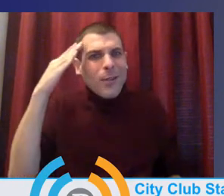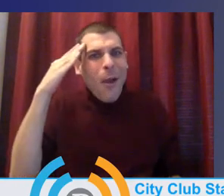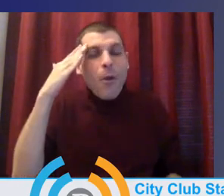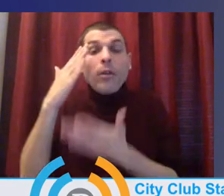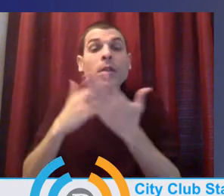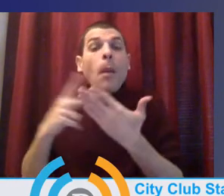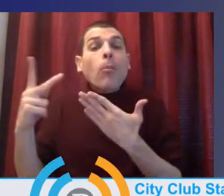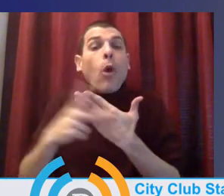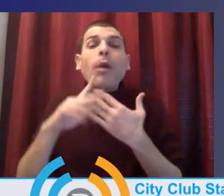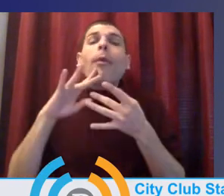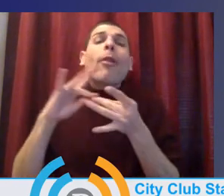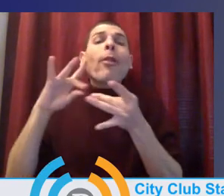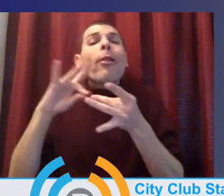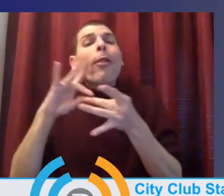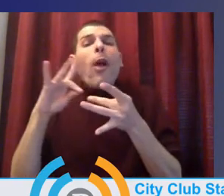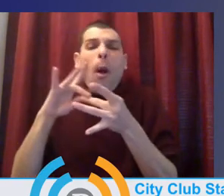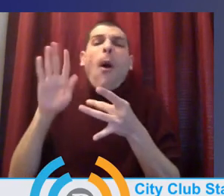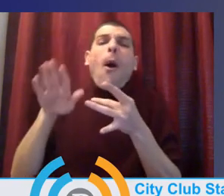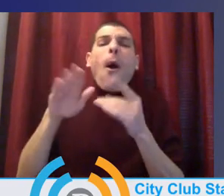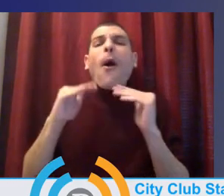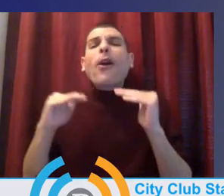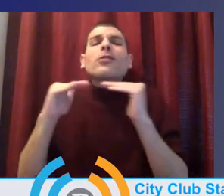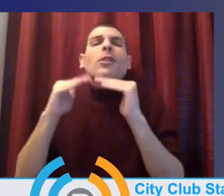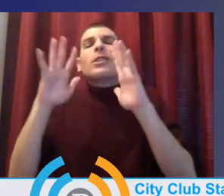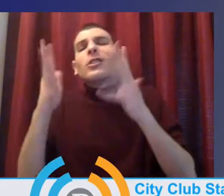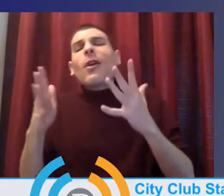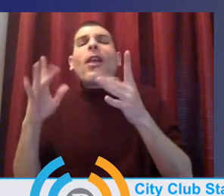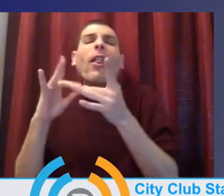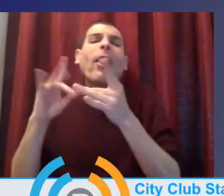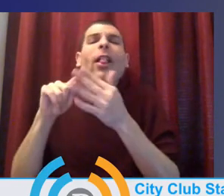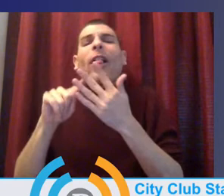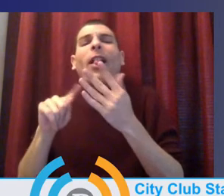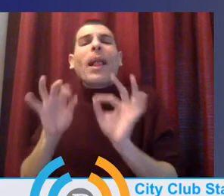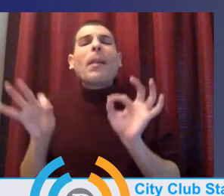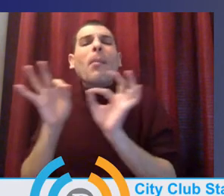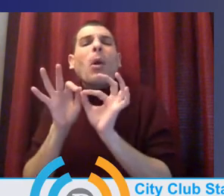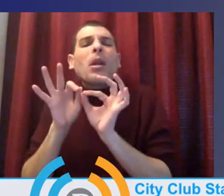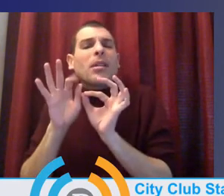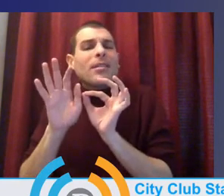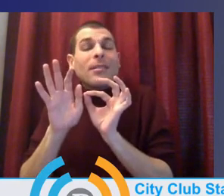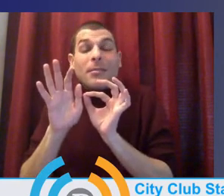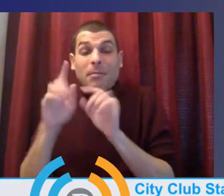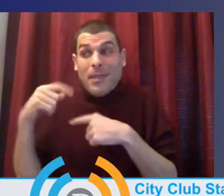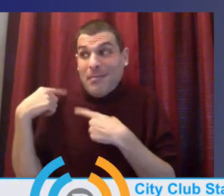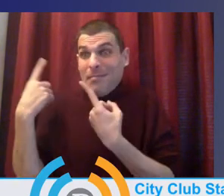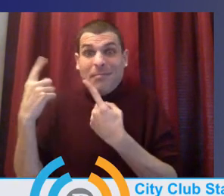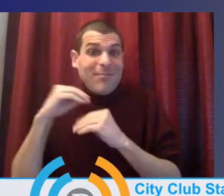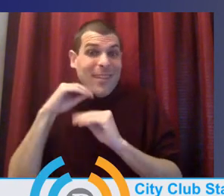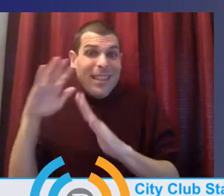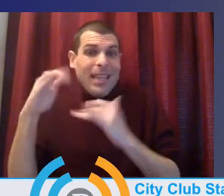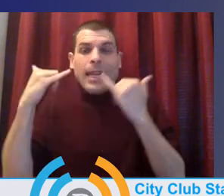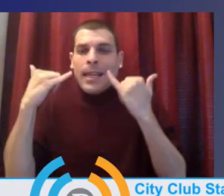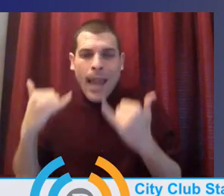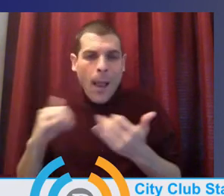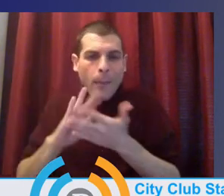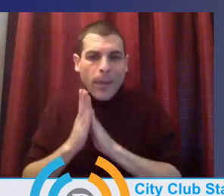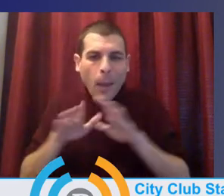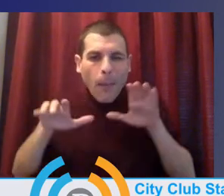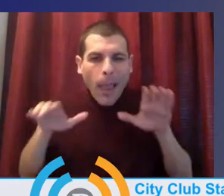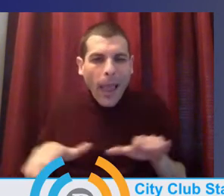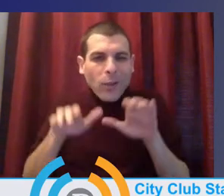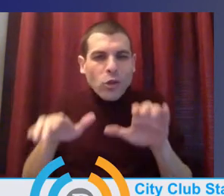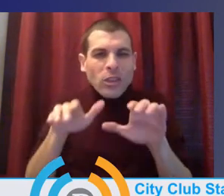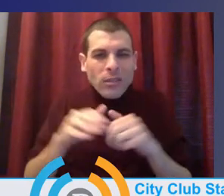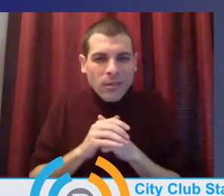we're embedding it into the courses of study. And so it's this sort of these commitments into action, these espoused beliefs actually